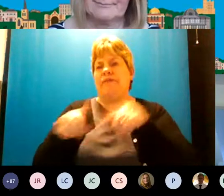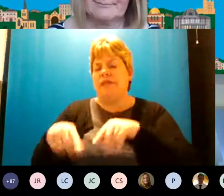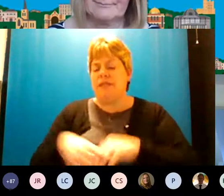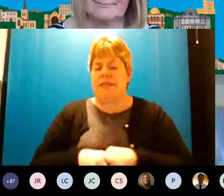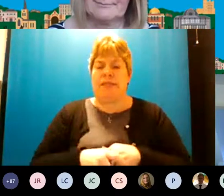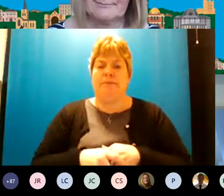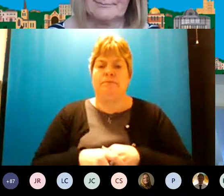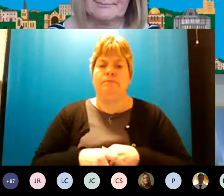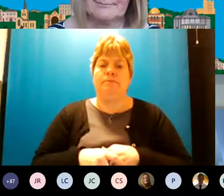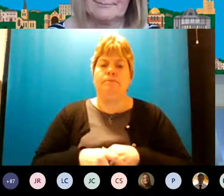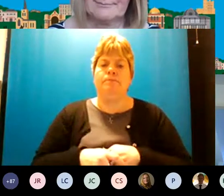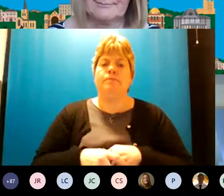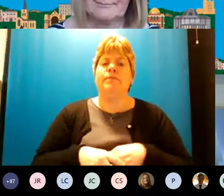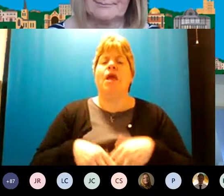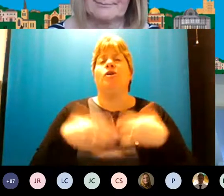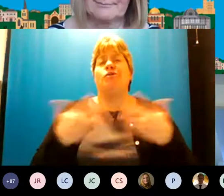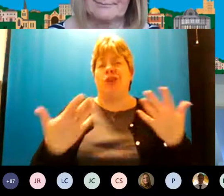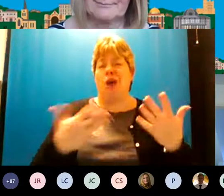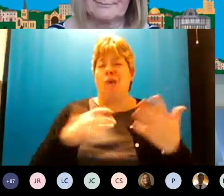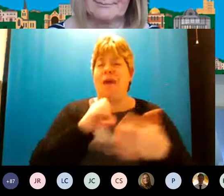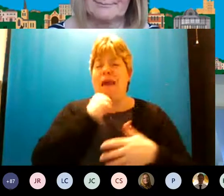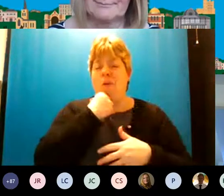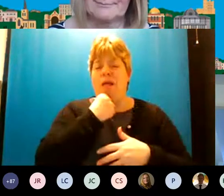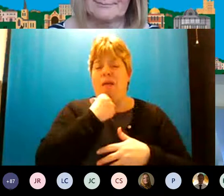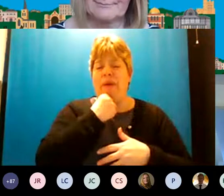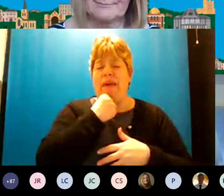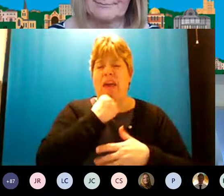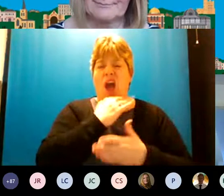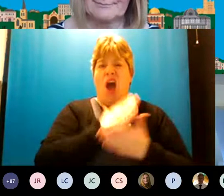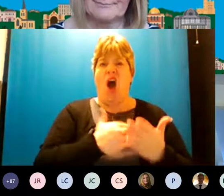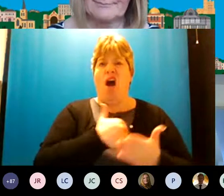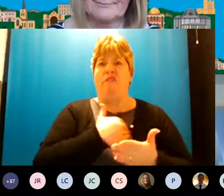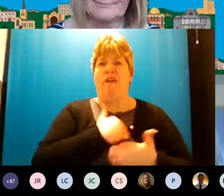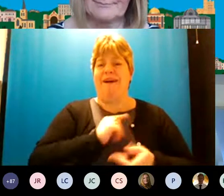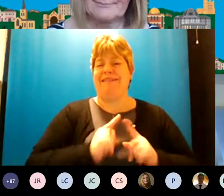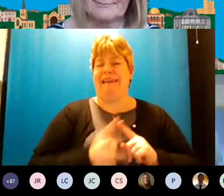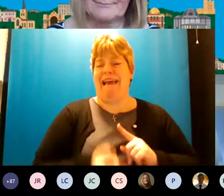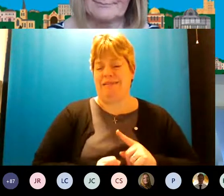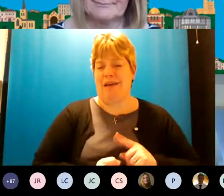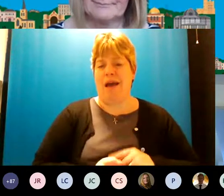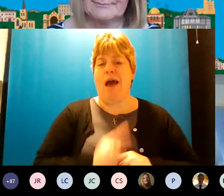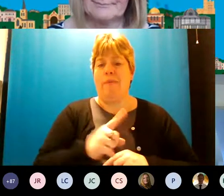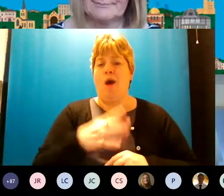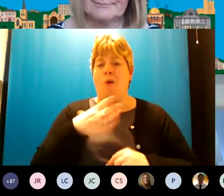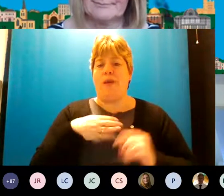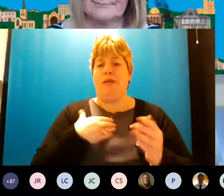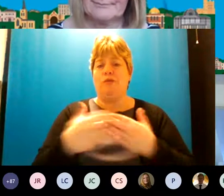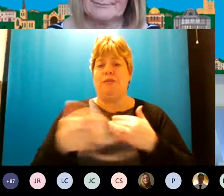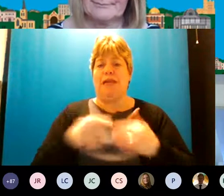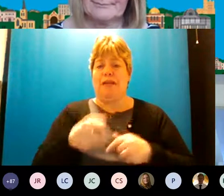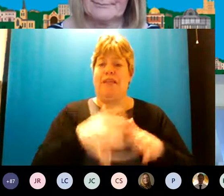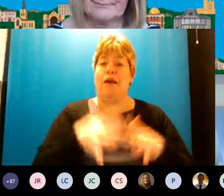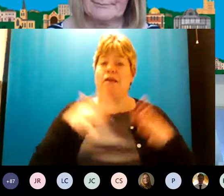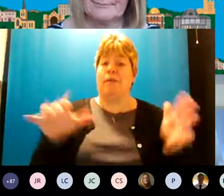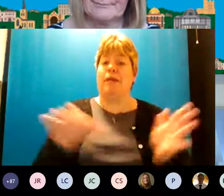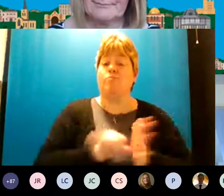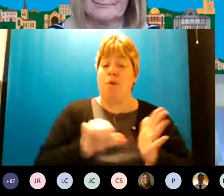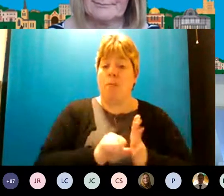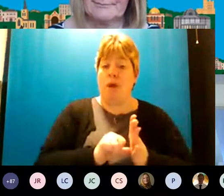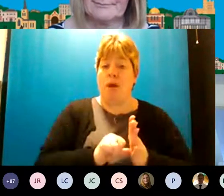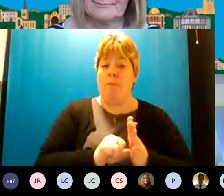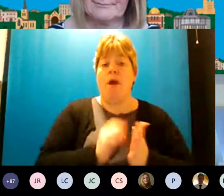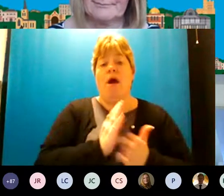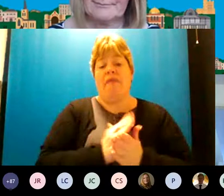um so it's going to be a bit of a half-hearted answer but we need to tackle this as a big problem um there are